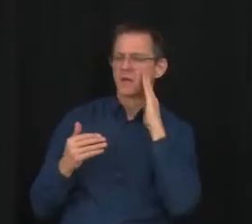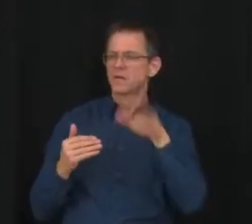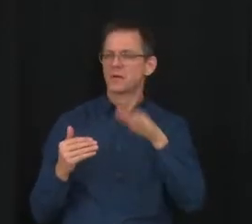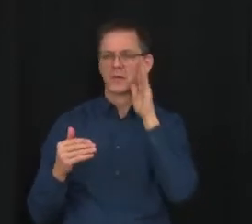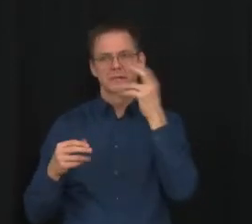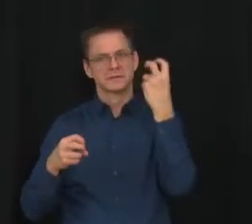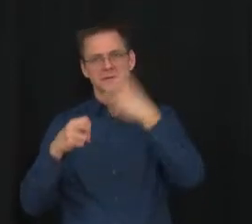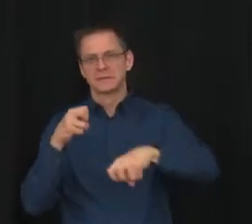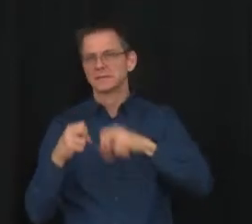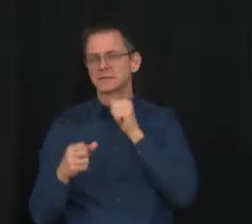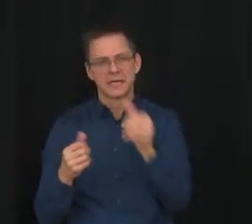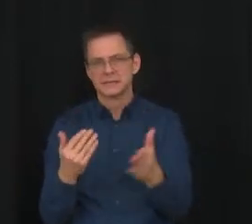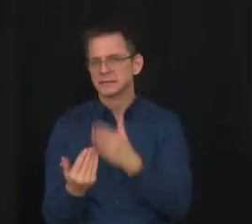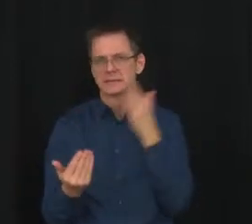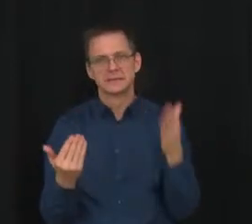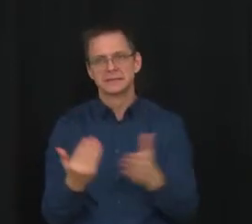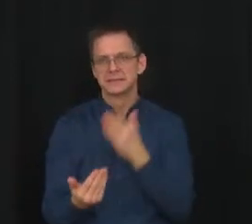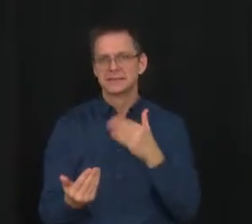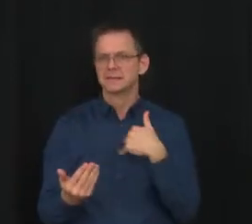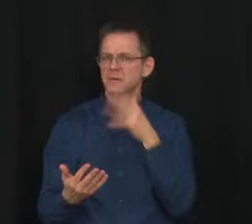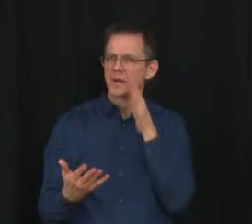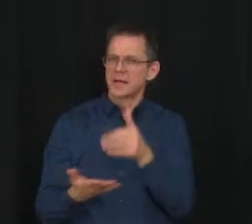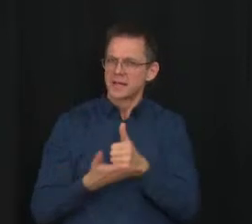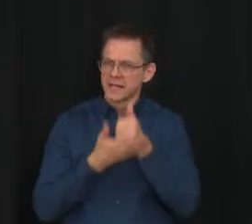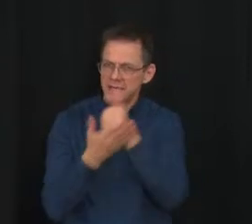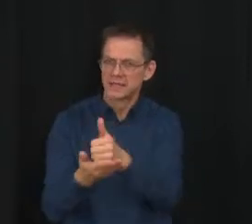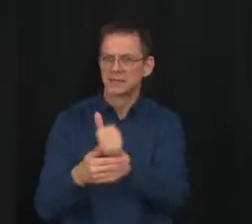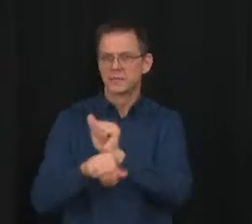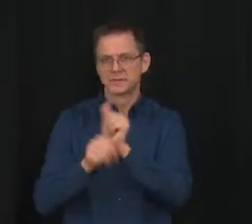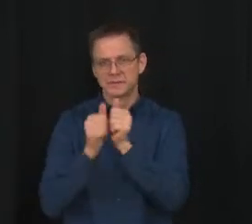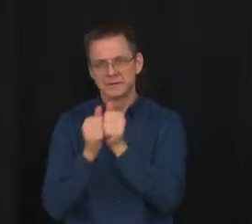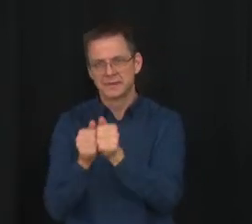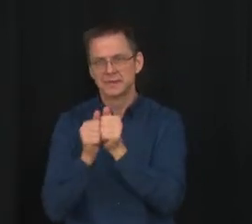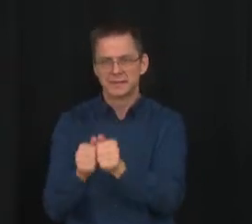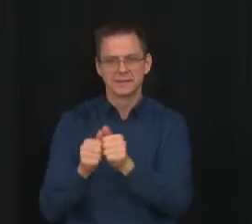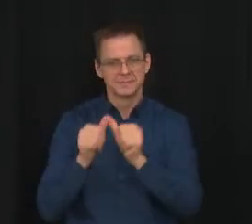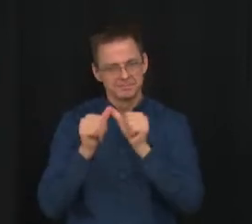we certainly will help them navigate through these interesting times.